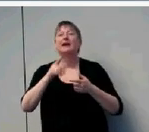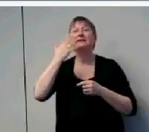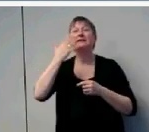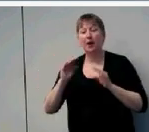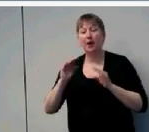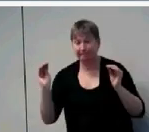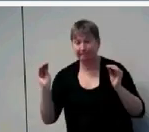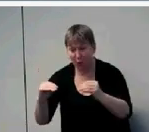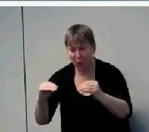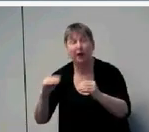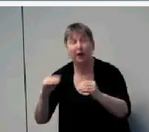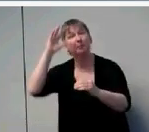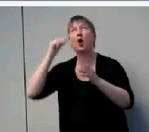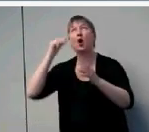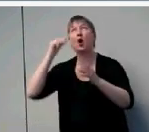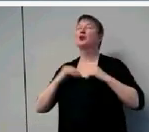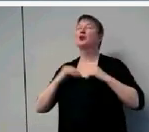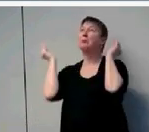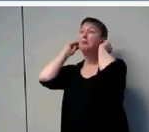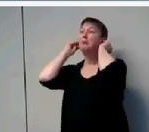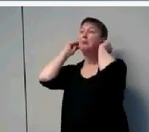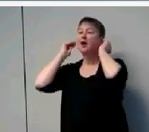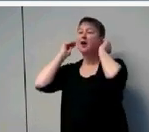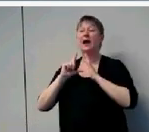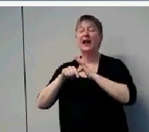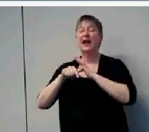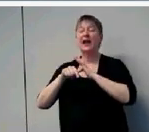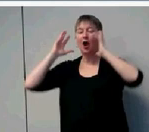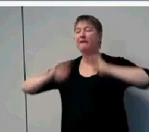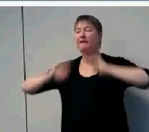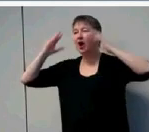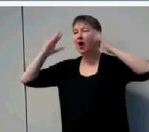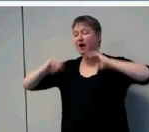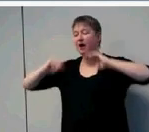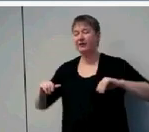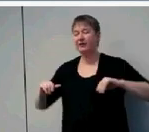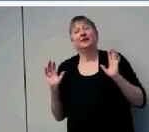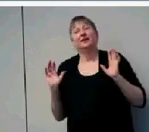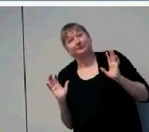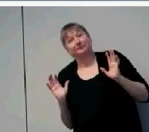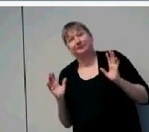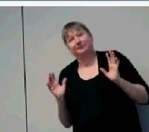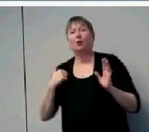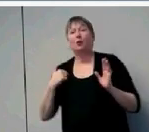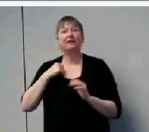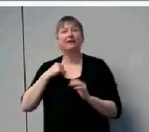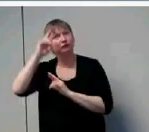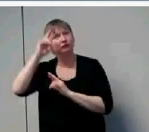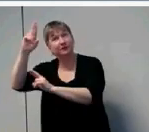throughout the day. And this is challenging because the family often gives up. Well, let's empathize with a family. If they're already